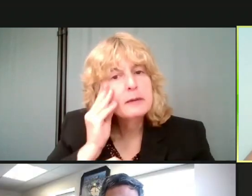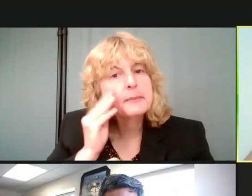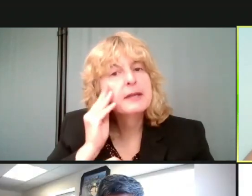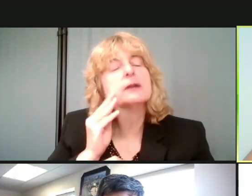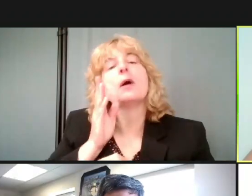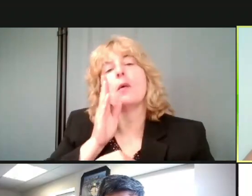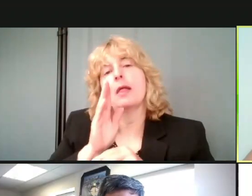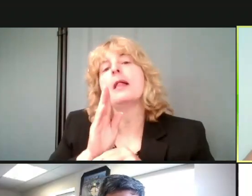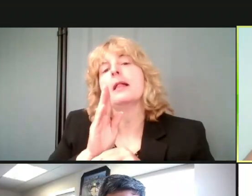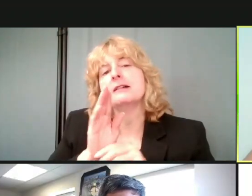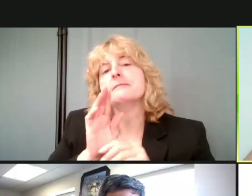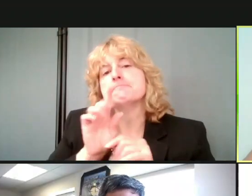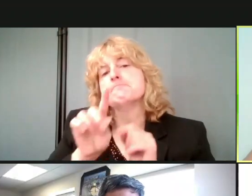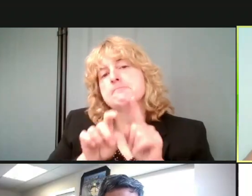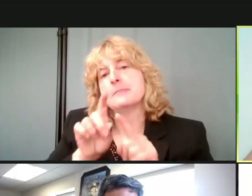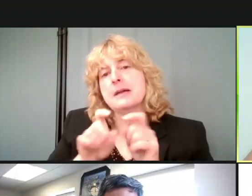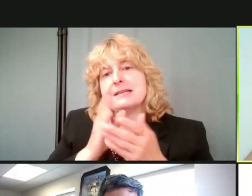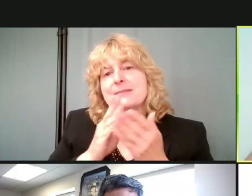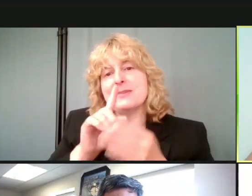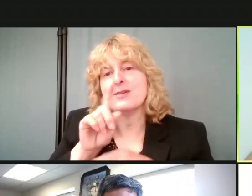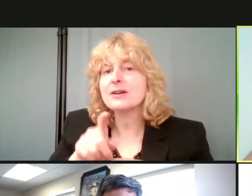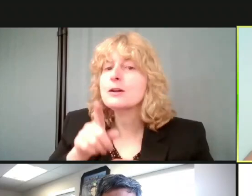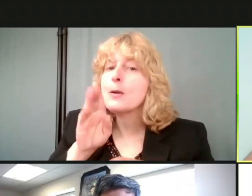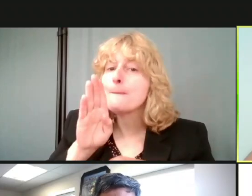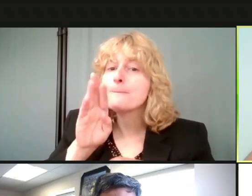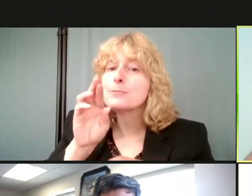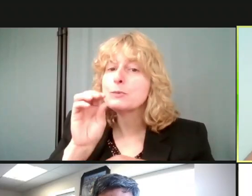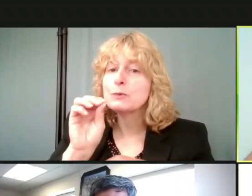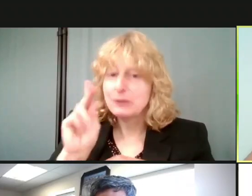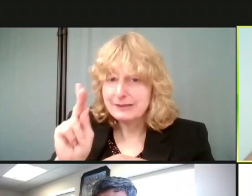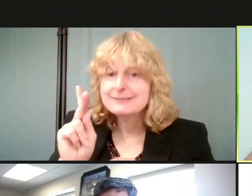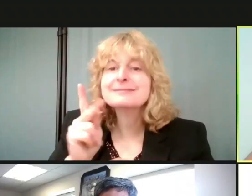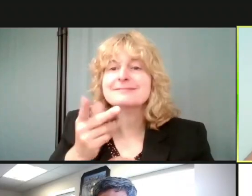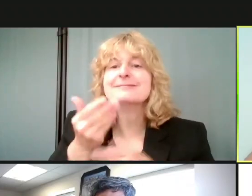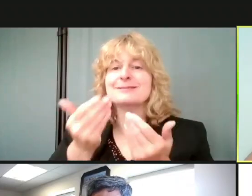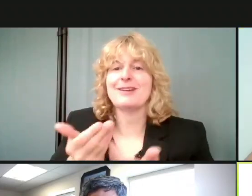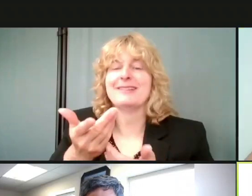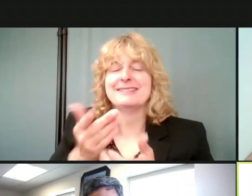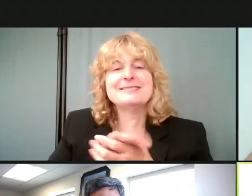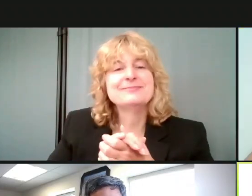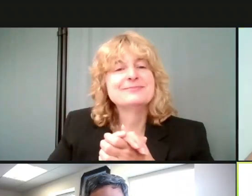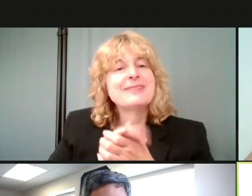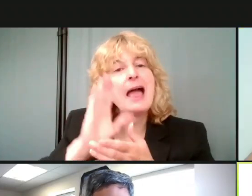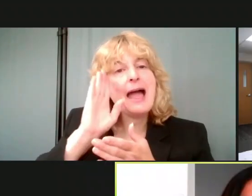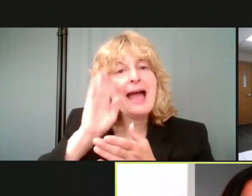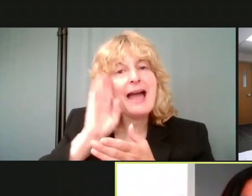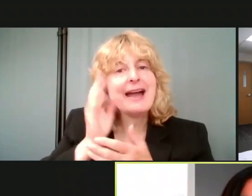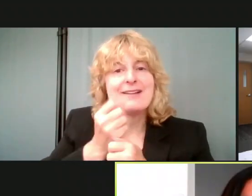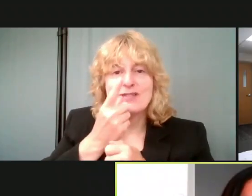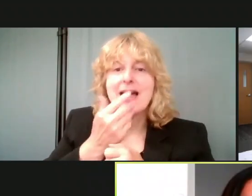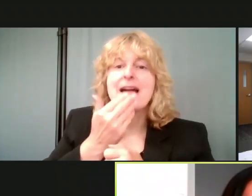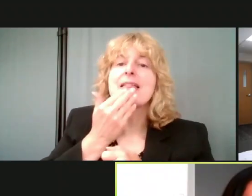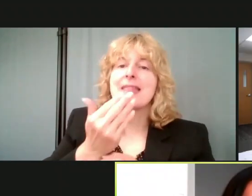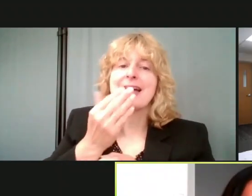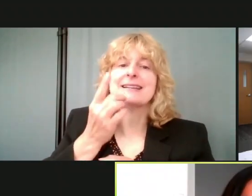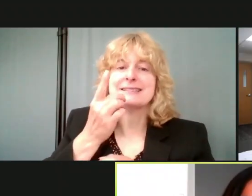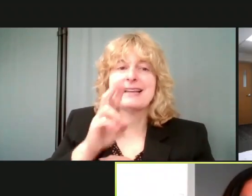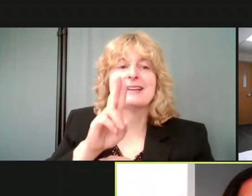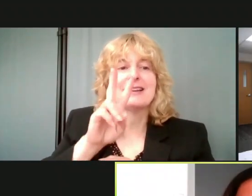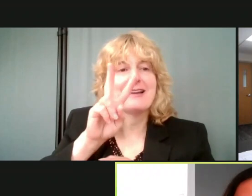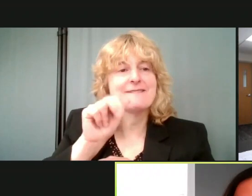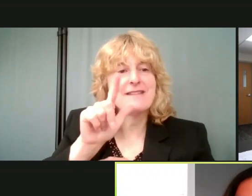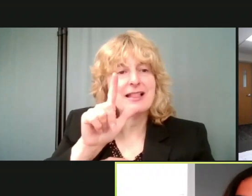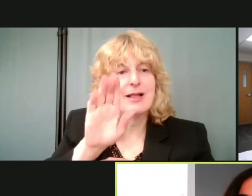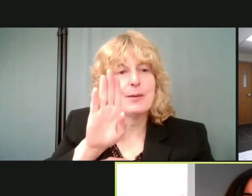questions, um, of you at the end. So, Brooke, there you are, take it away. Hi, everyone. thank you, Dr. Valbuena for joining us